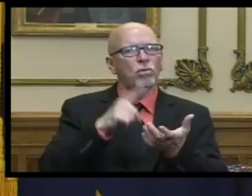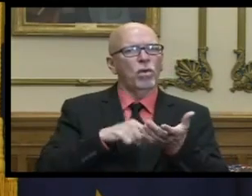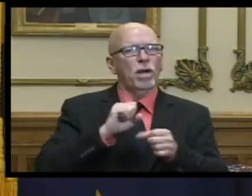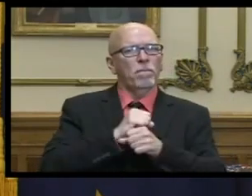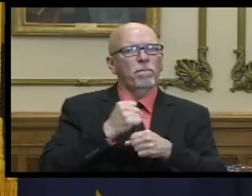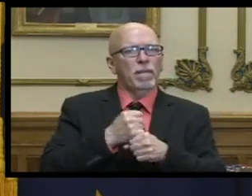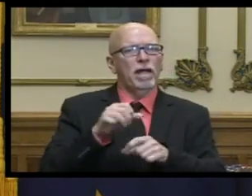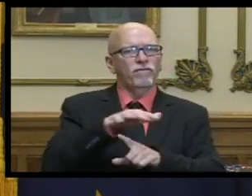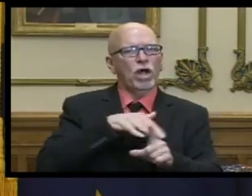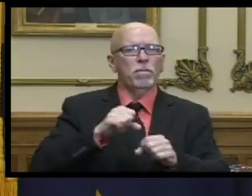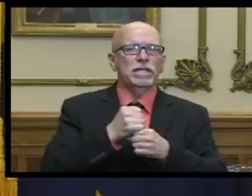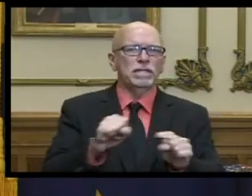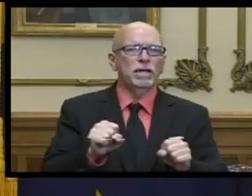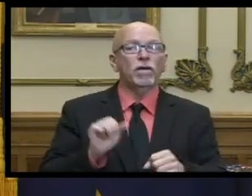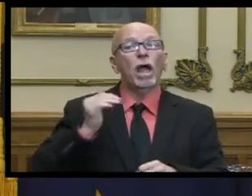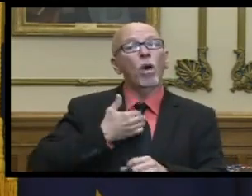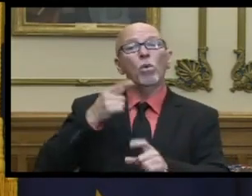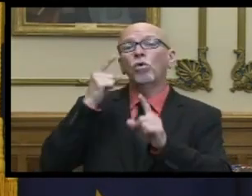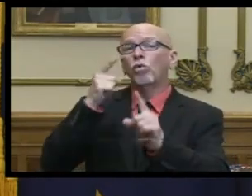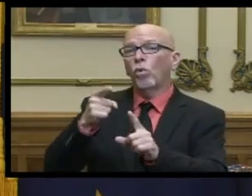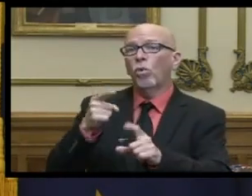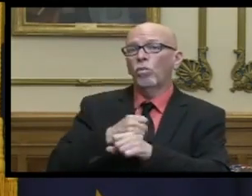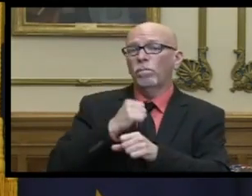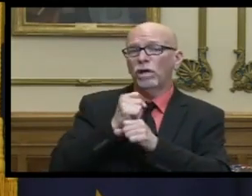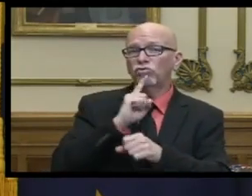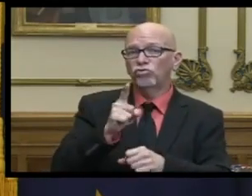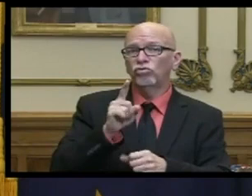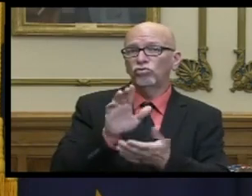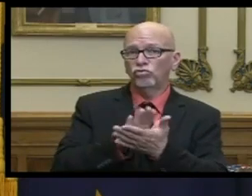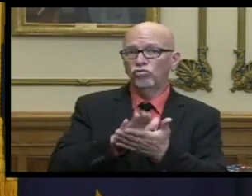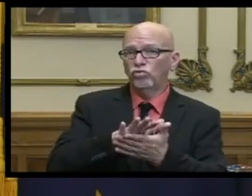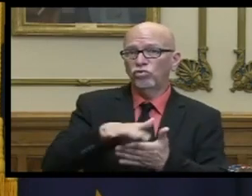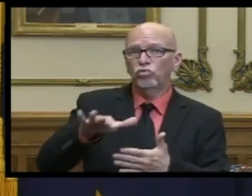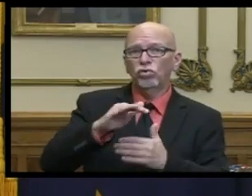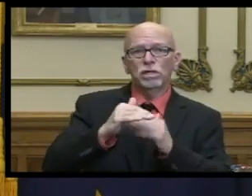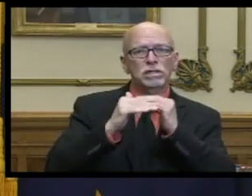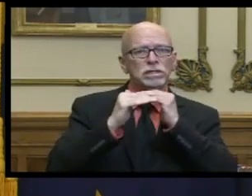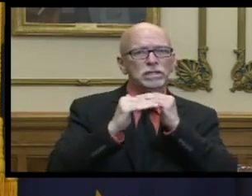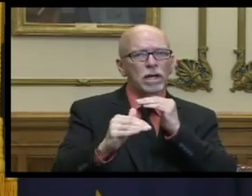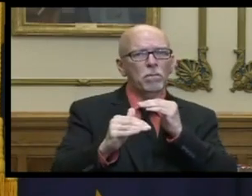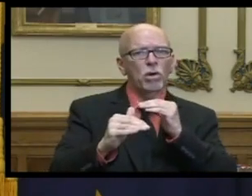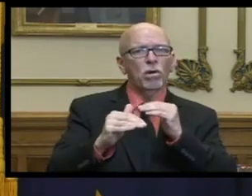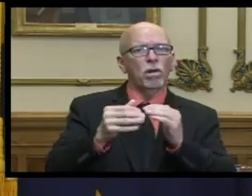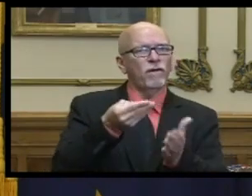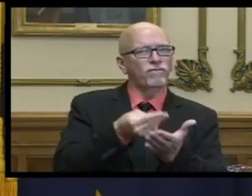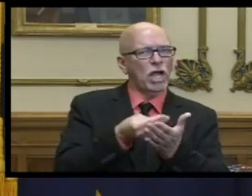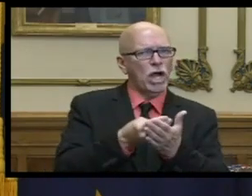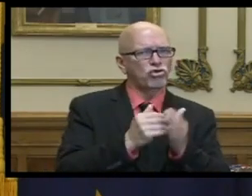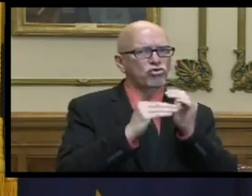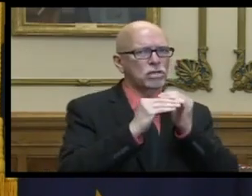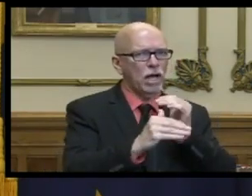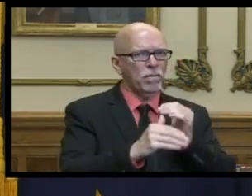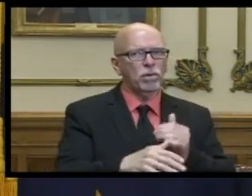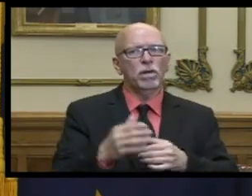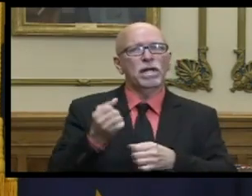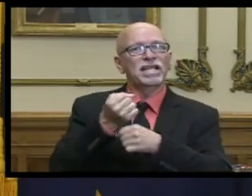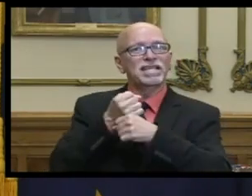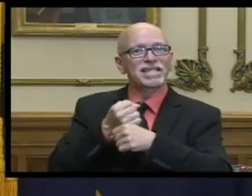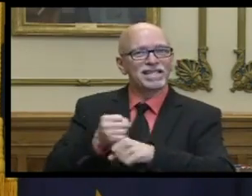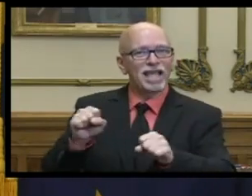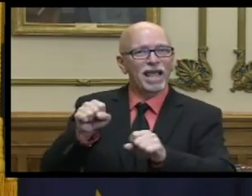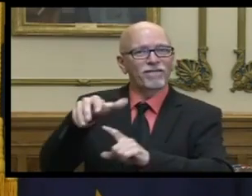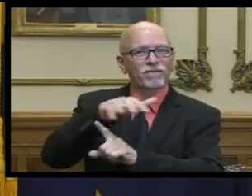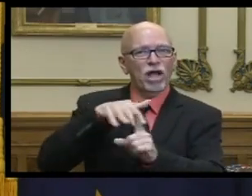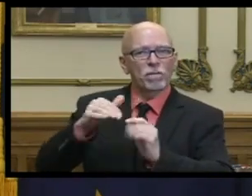a safe environment our our goal has always been to make sure that schools were a stable financially as well but stable and safe